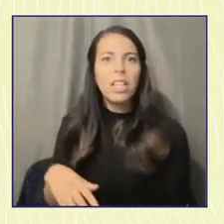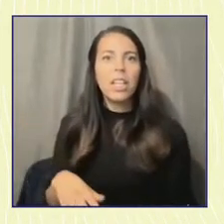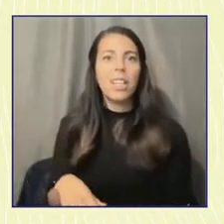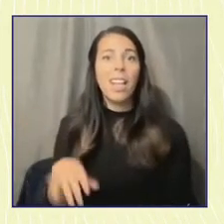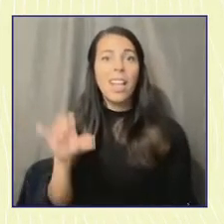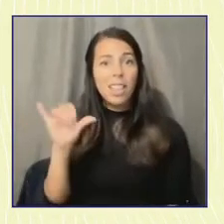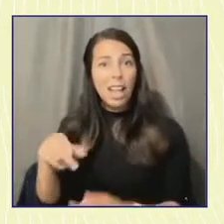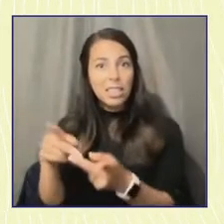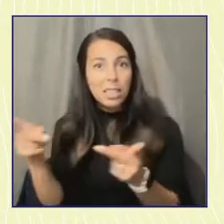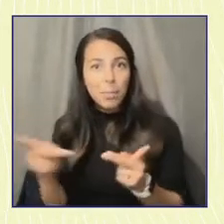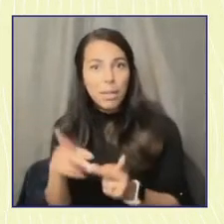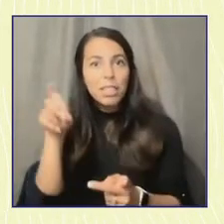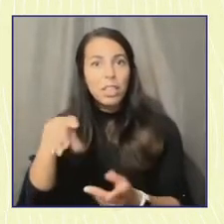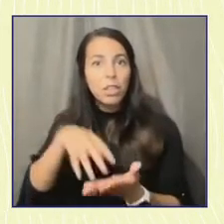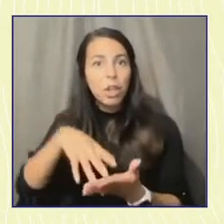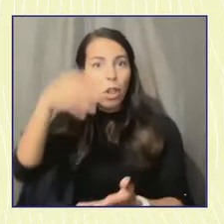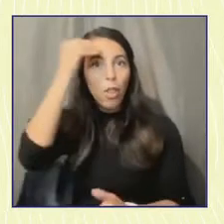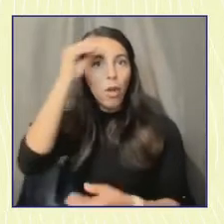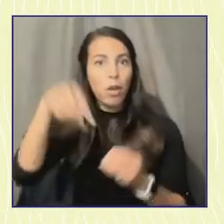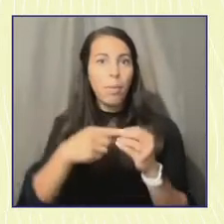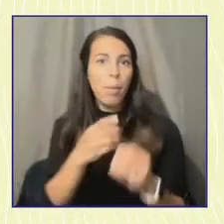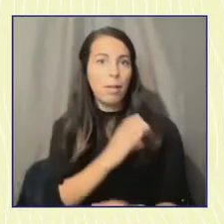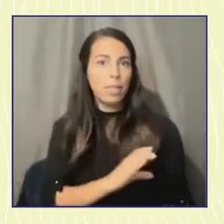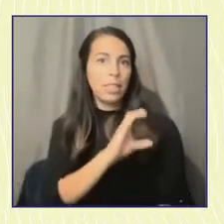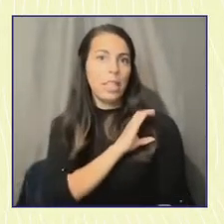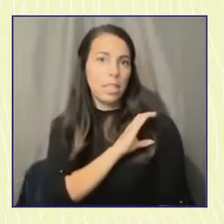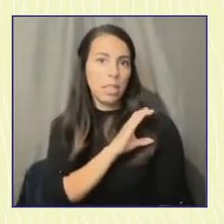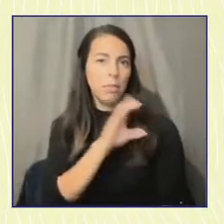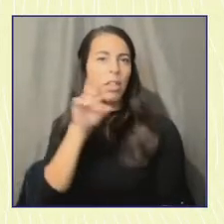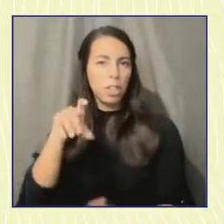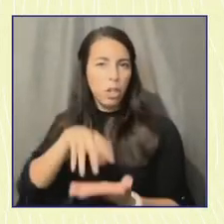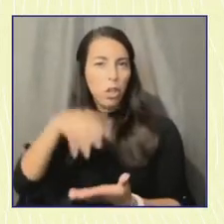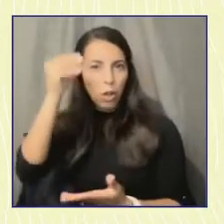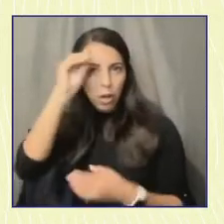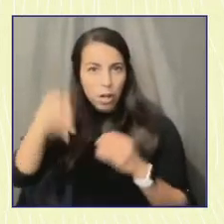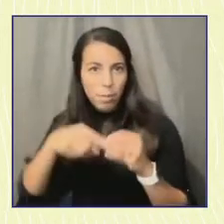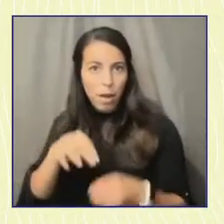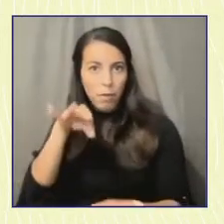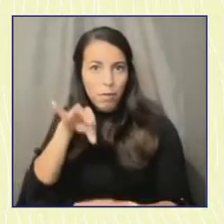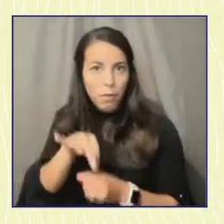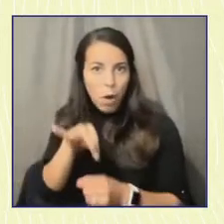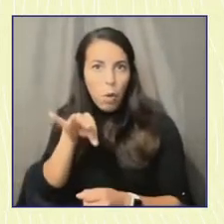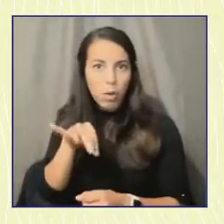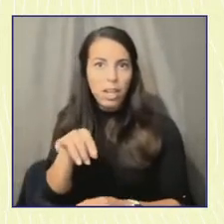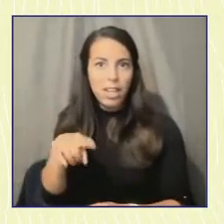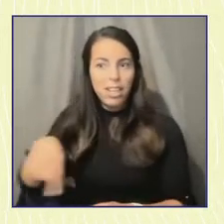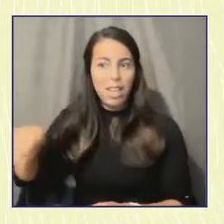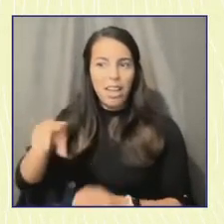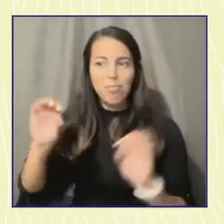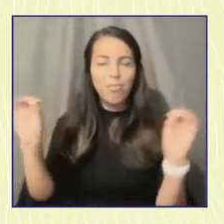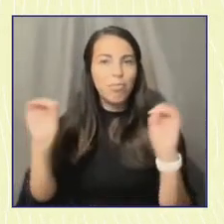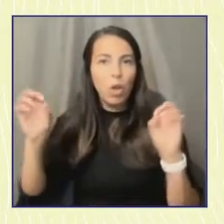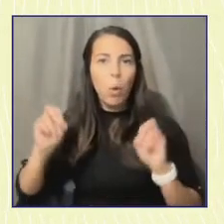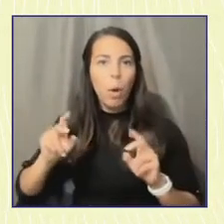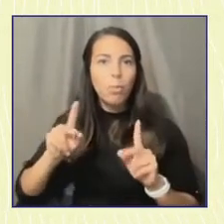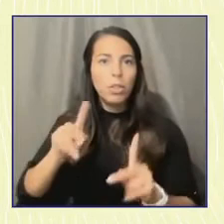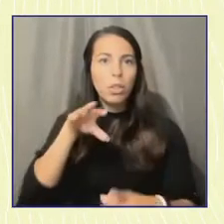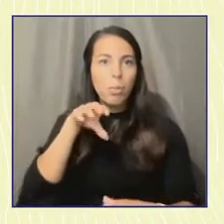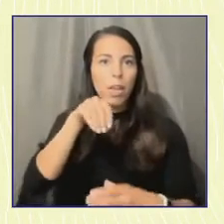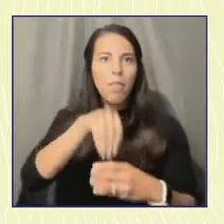and voting. They aren't offered those opportunities, so they don't get to be in debate clubs and have mock